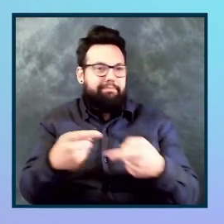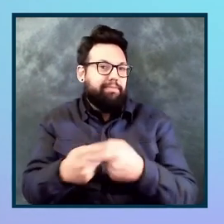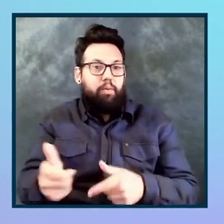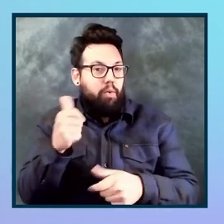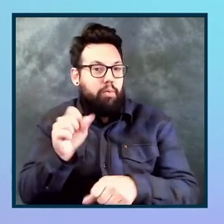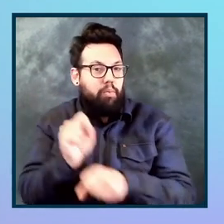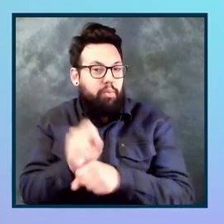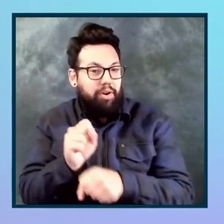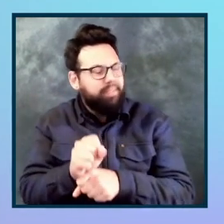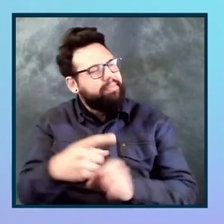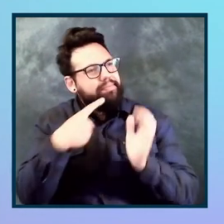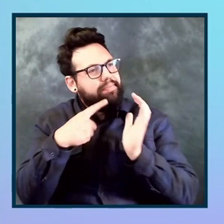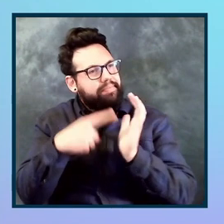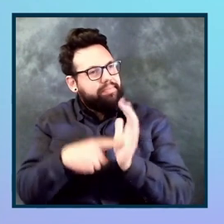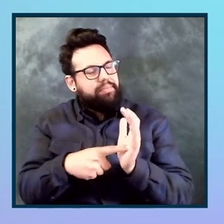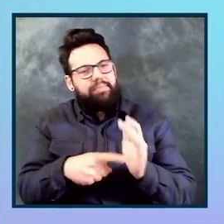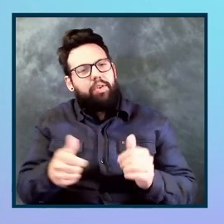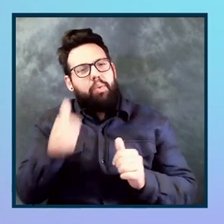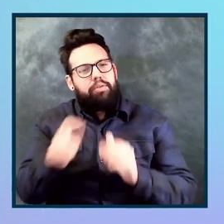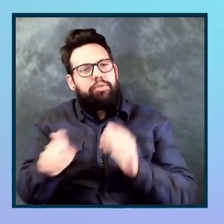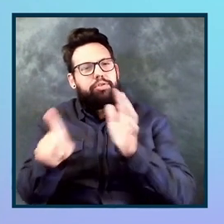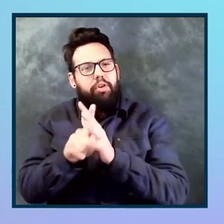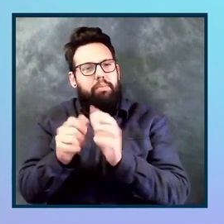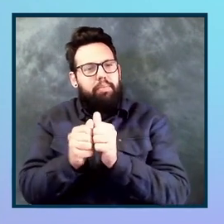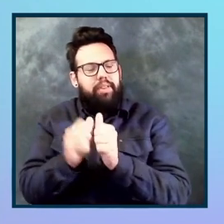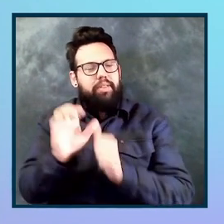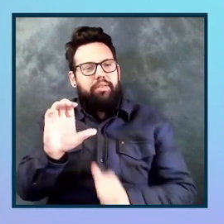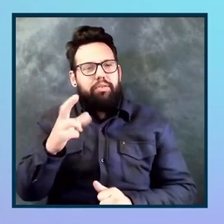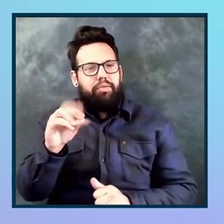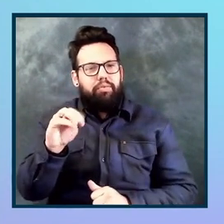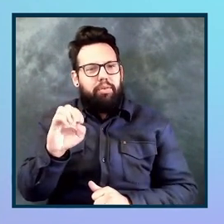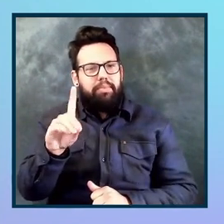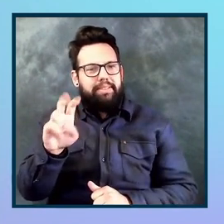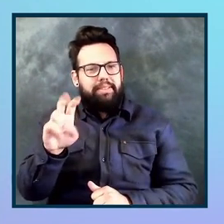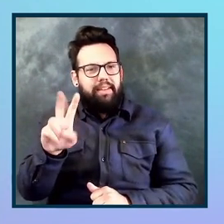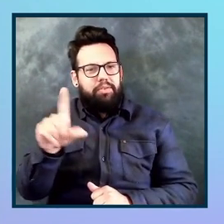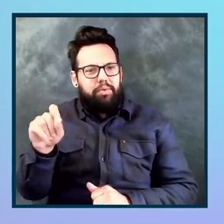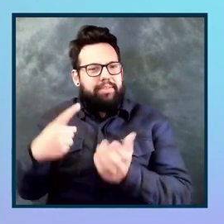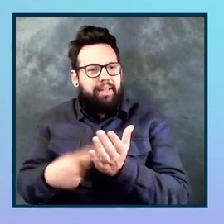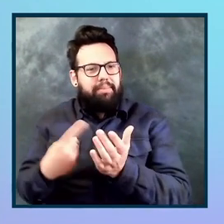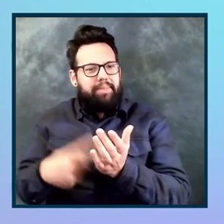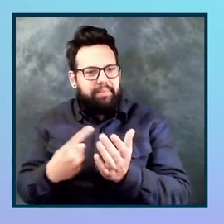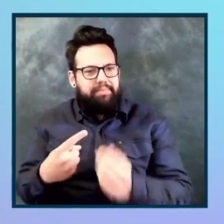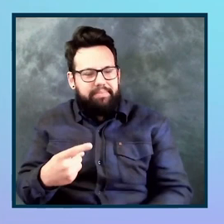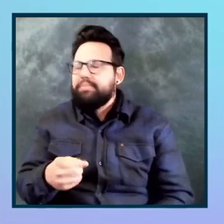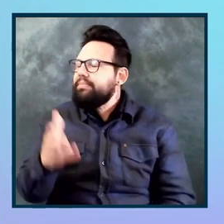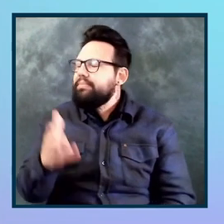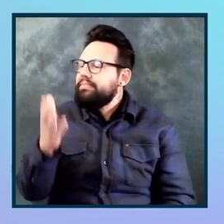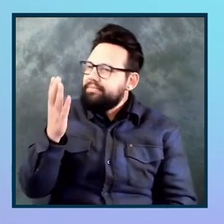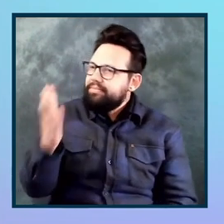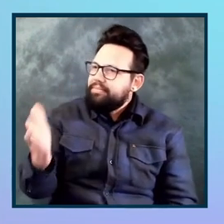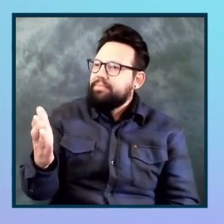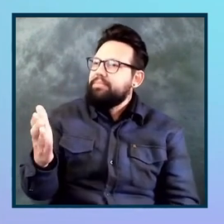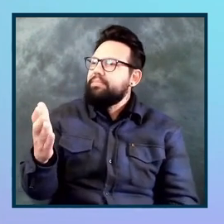doesn't show up in Chrome dev tools from time to time. You know, this is something that we just,